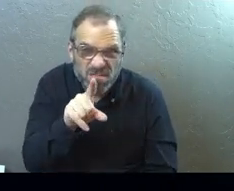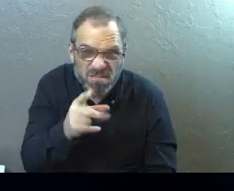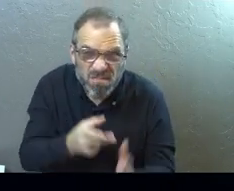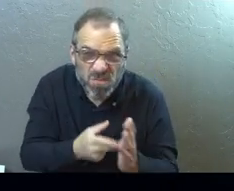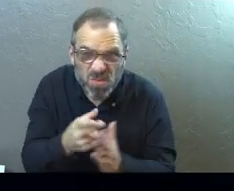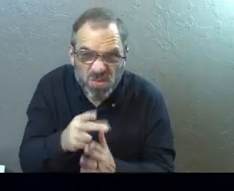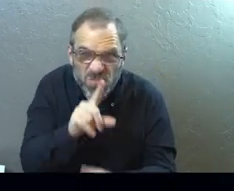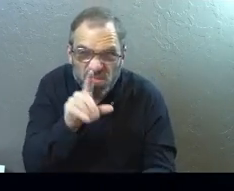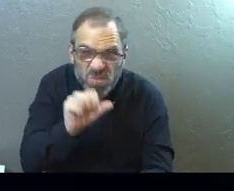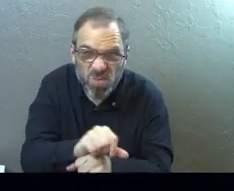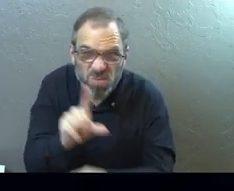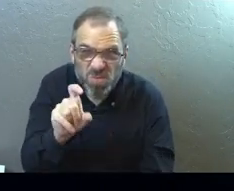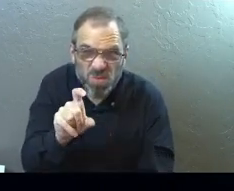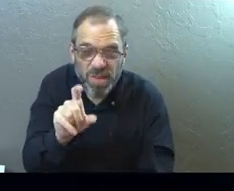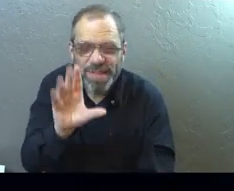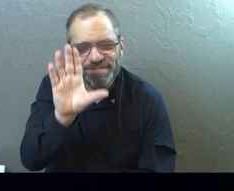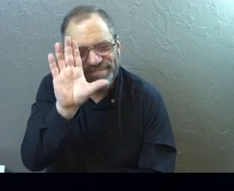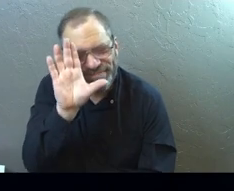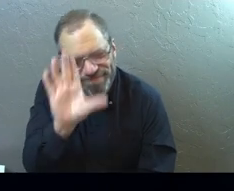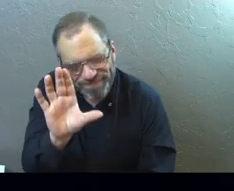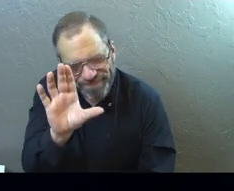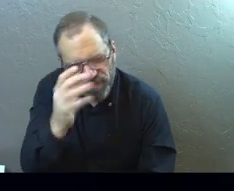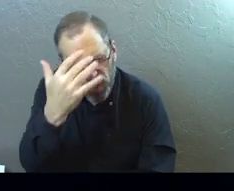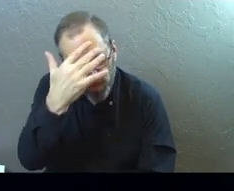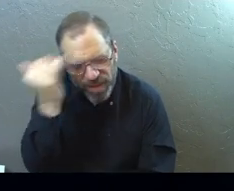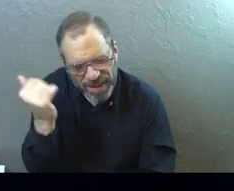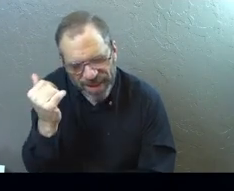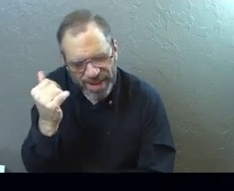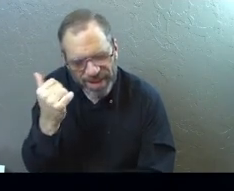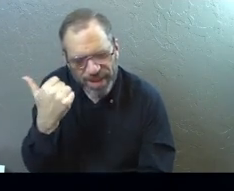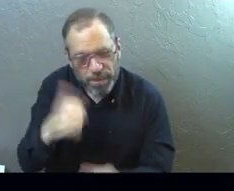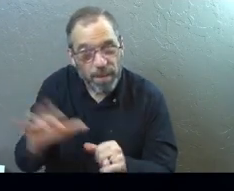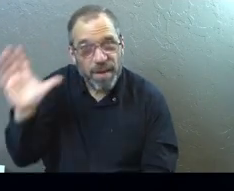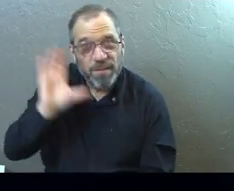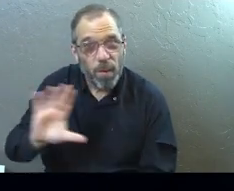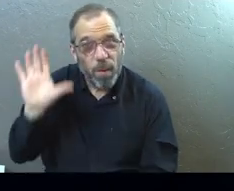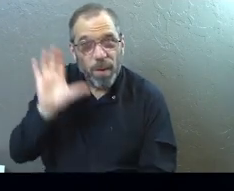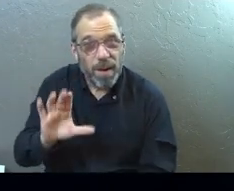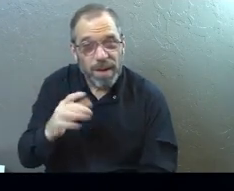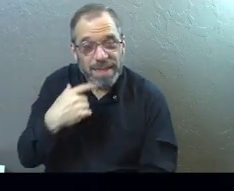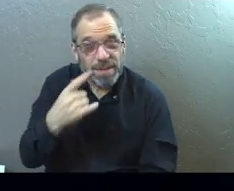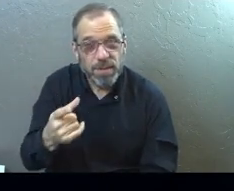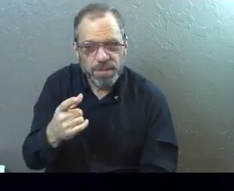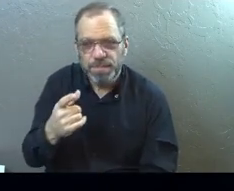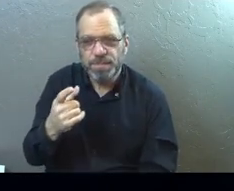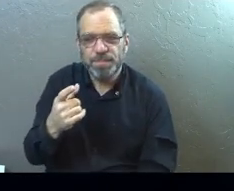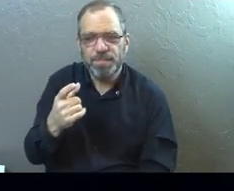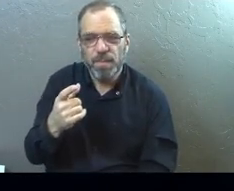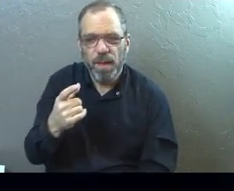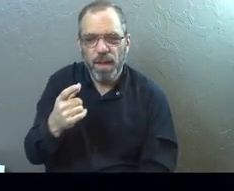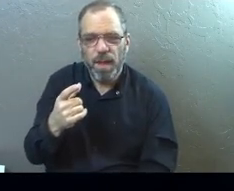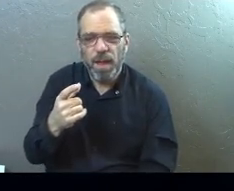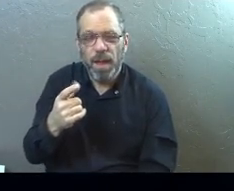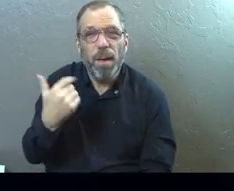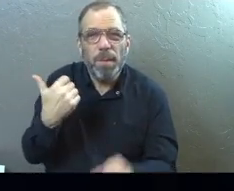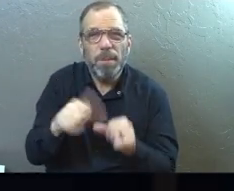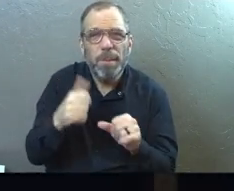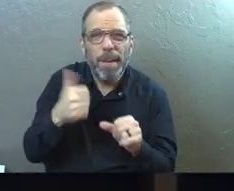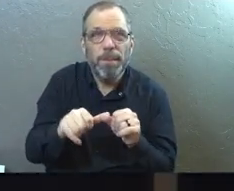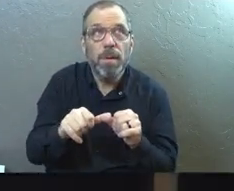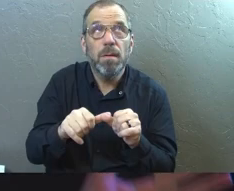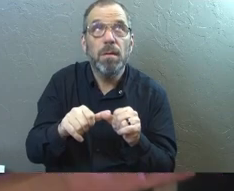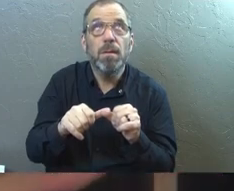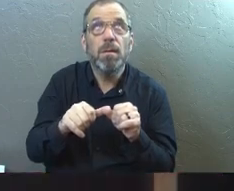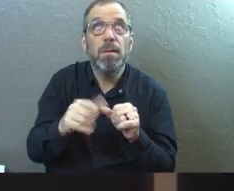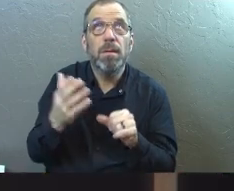We forget to take that step. And we talked about this in the past just to bring it back to, and I don't want say this first service, but like, you guys remember we talked